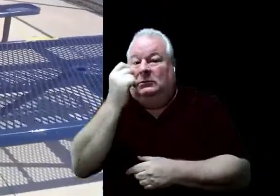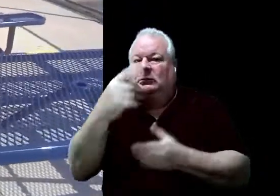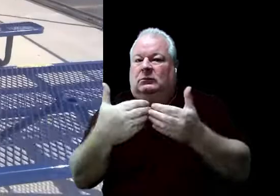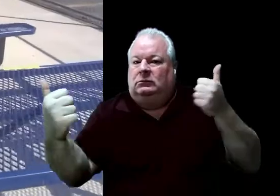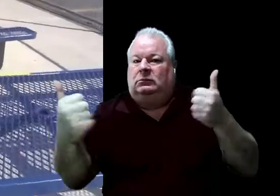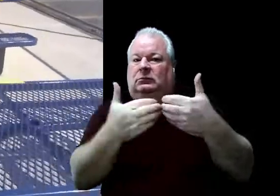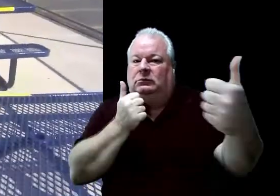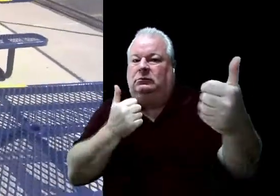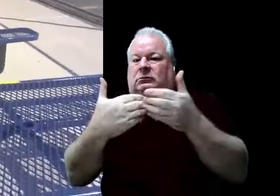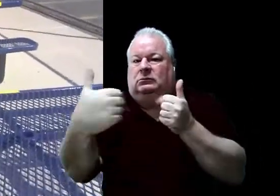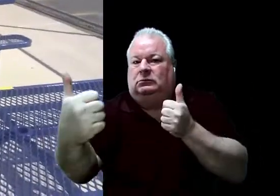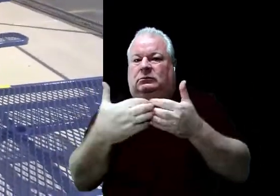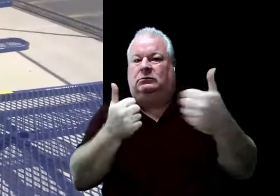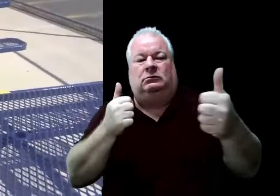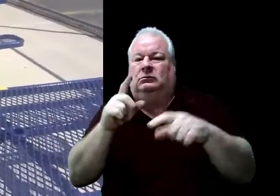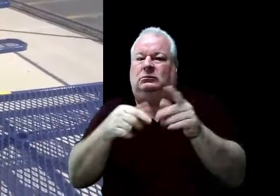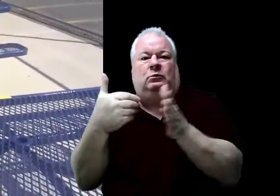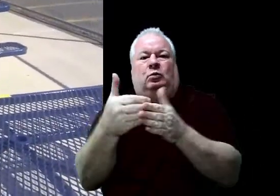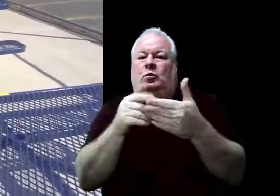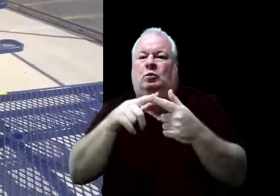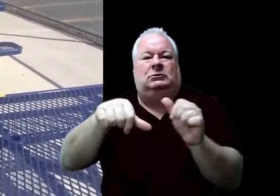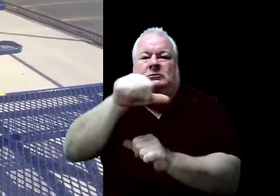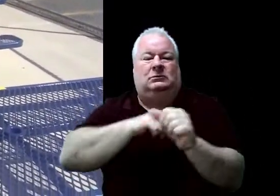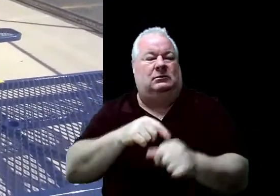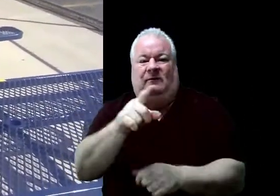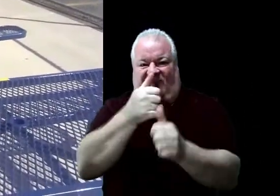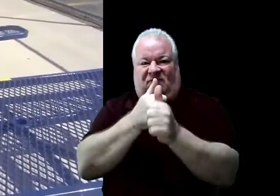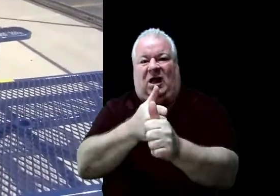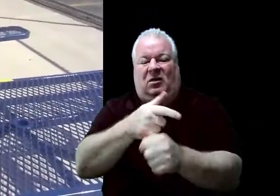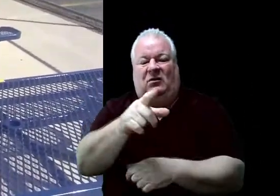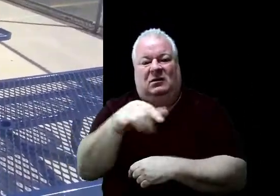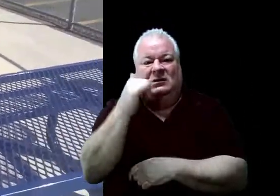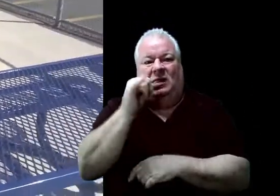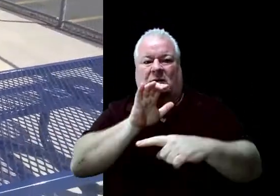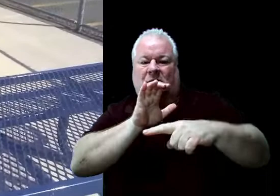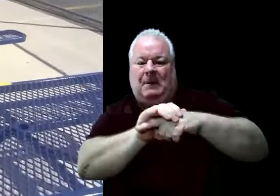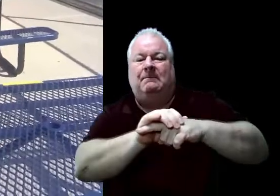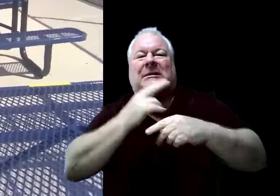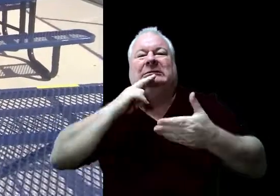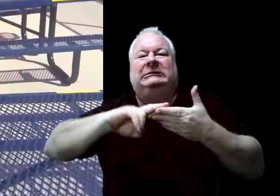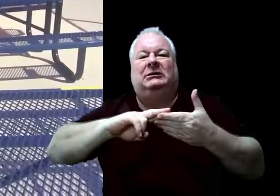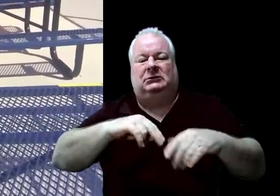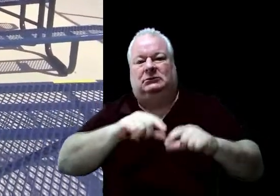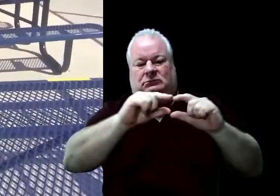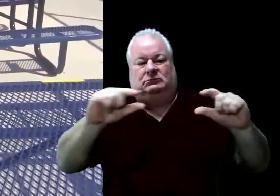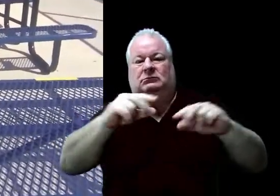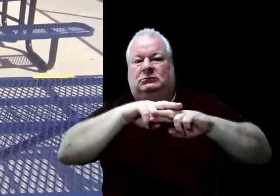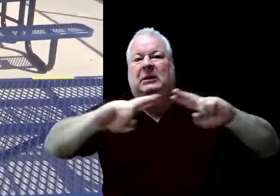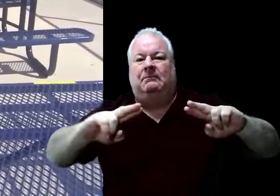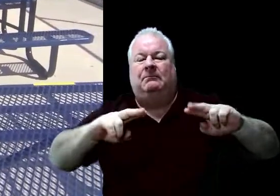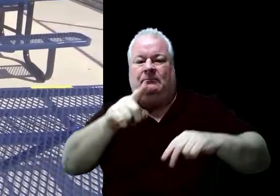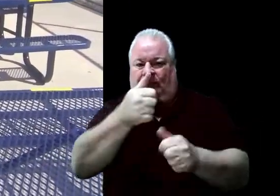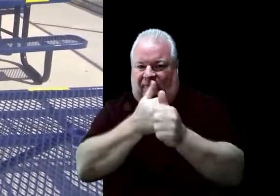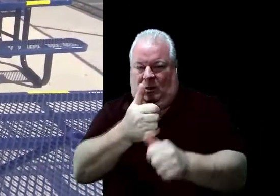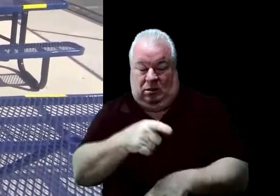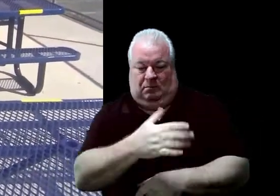out, and you will use these stickers to know where exactly you should be sitting.